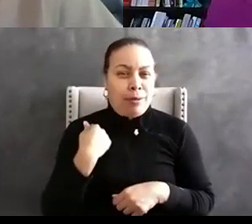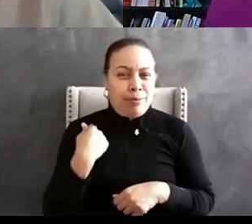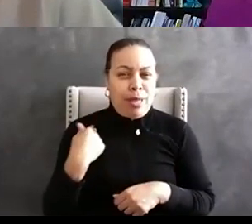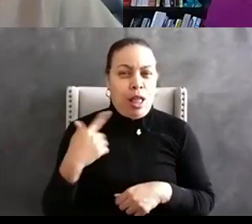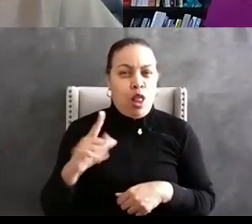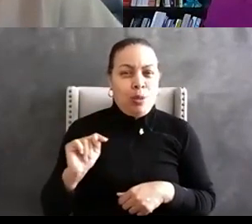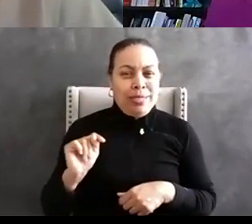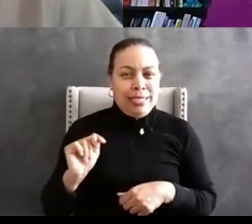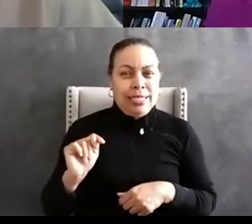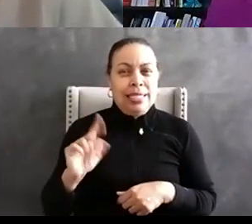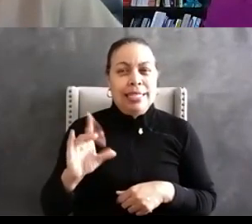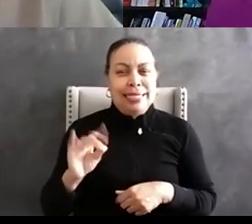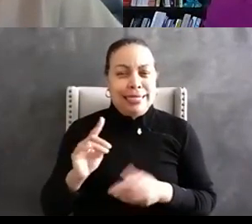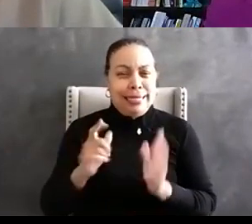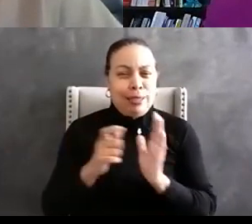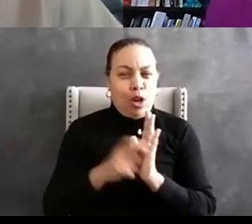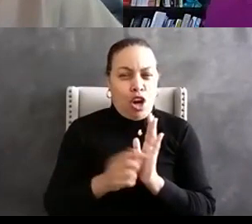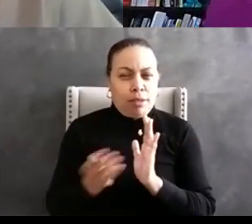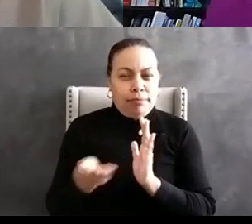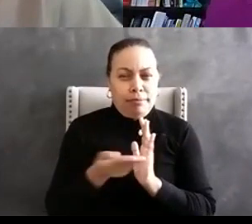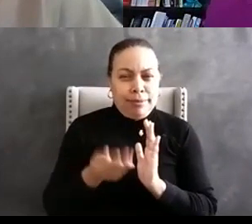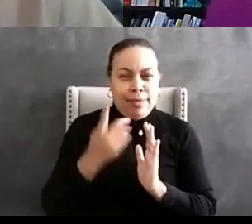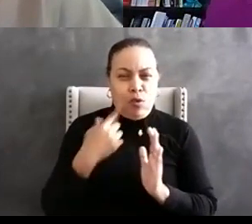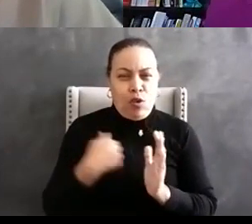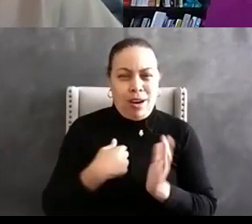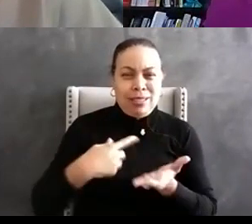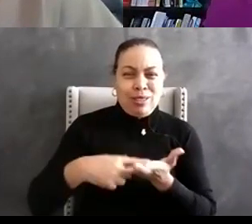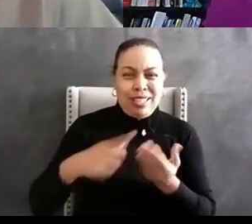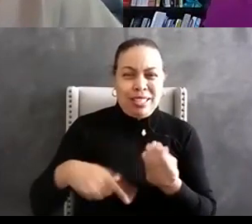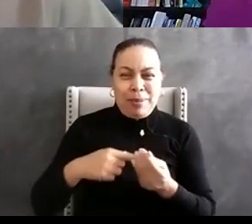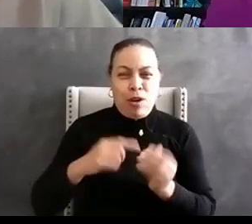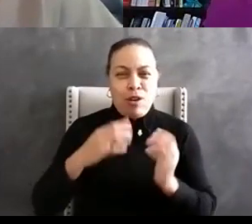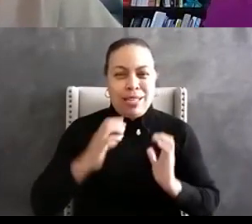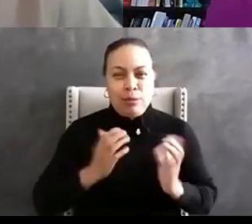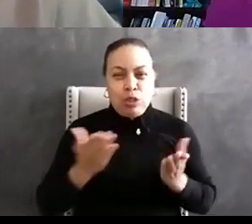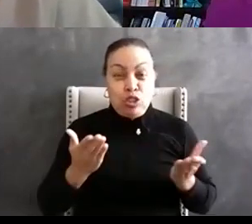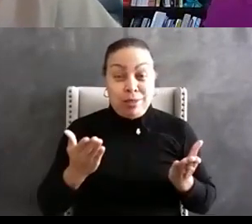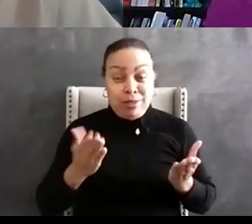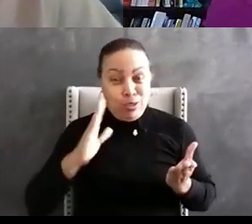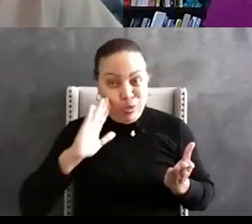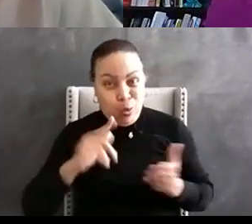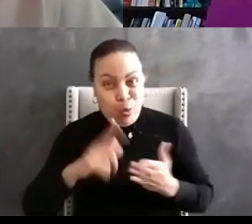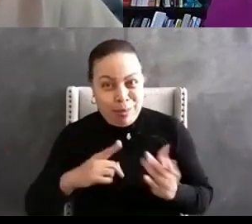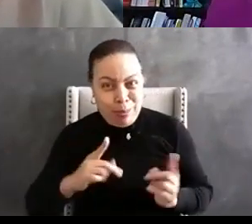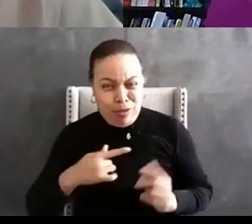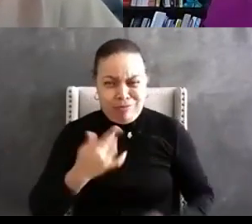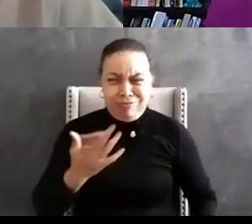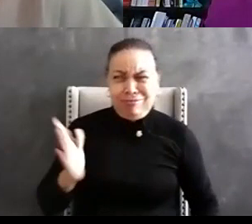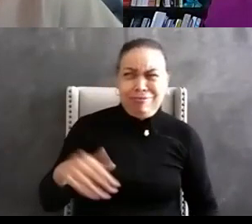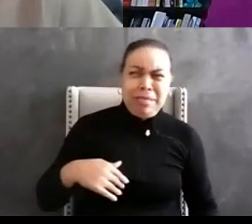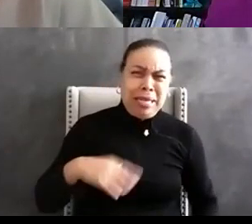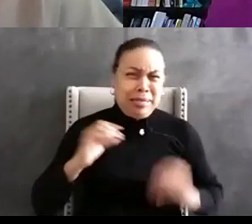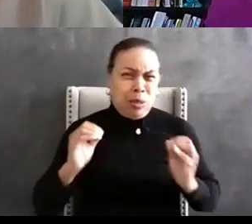an article for for us in the mobile room to hear about customer service you can imagine what the reaction was right we don't have any customers